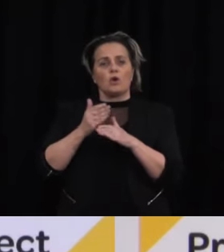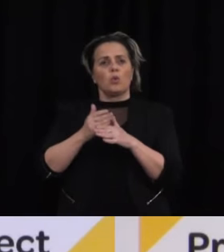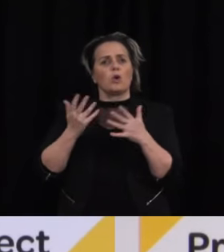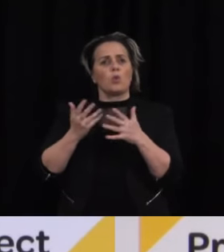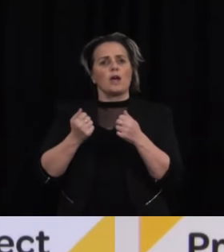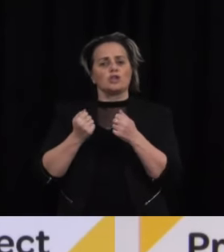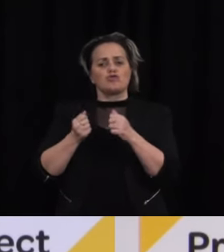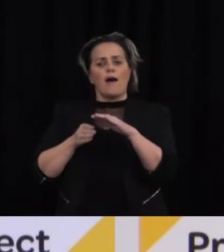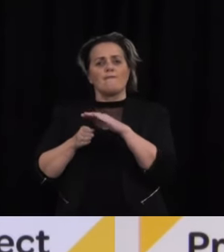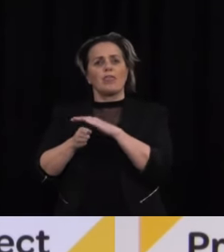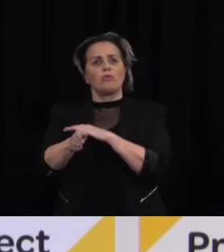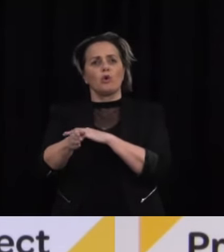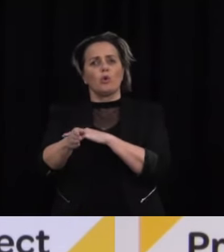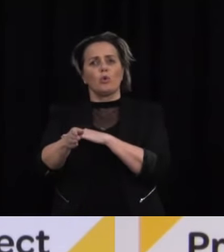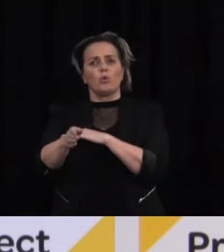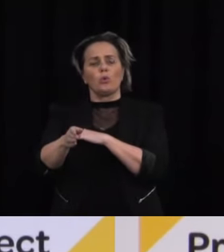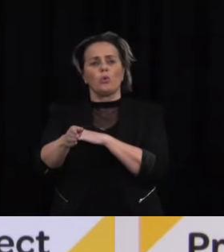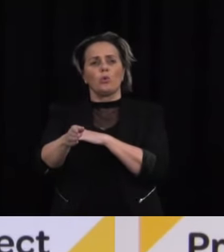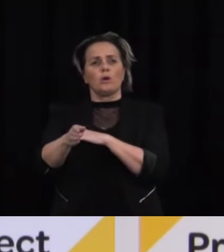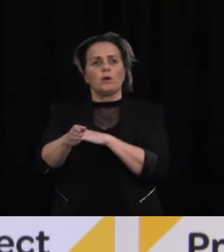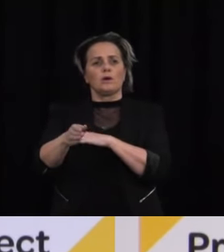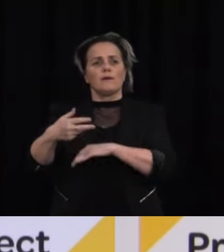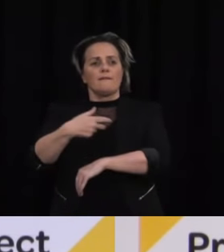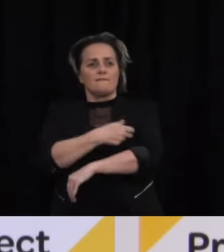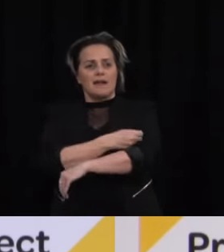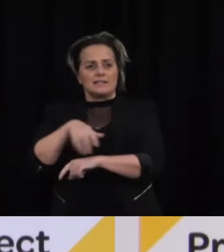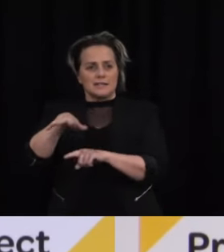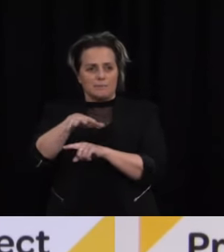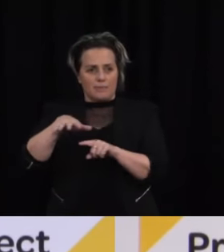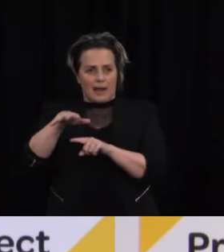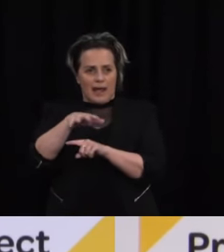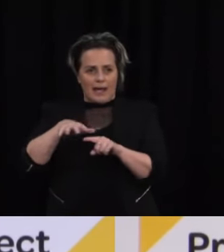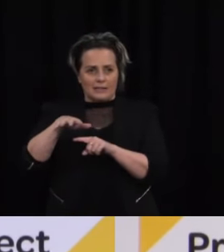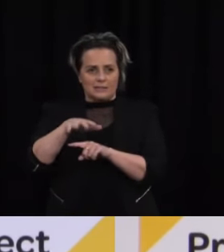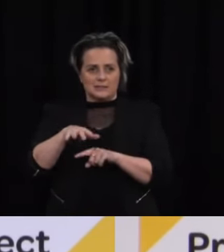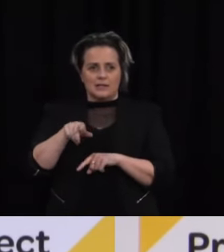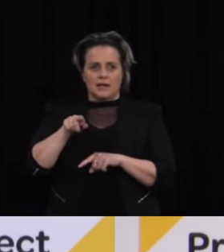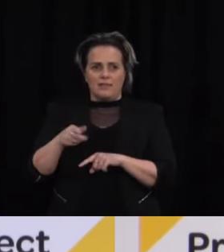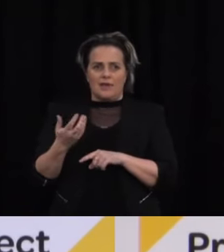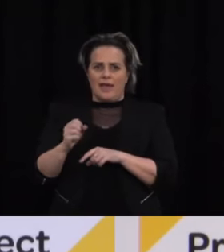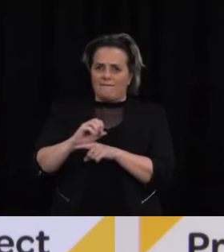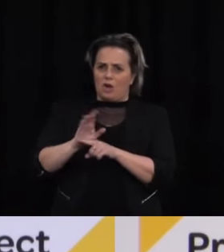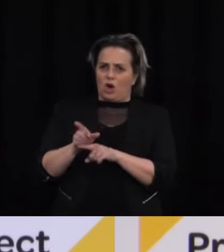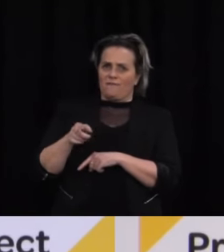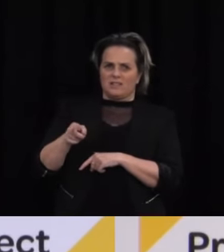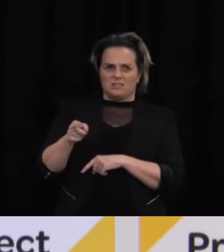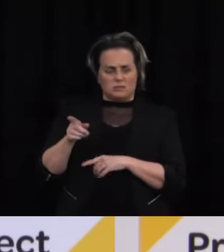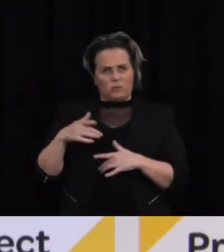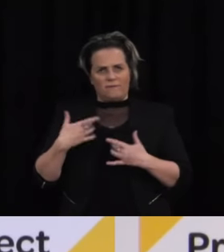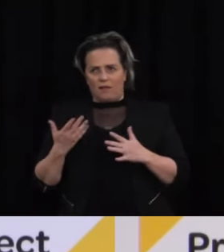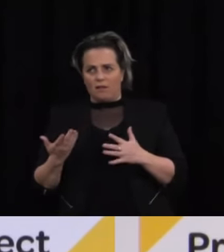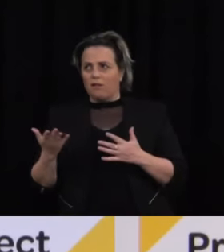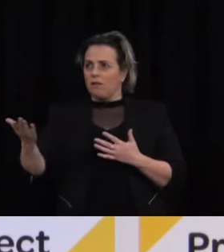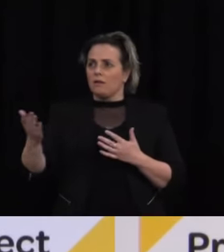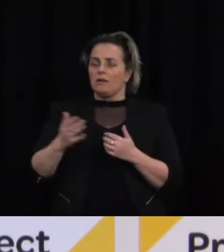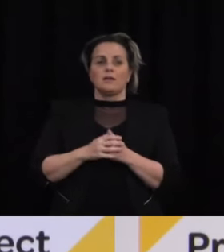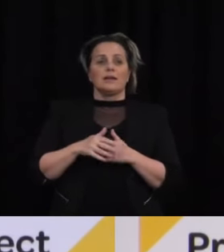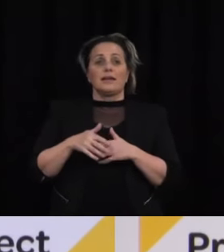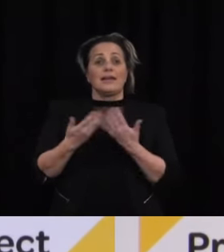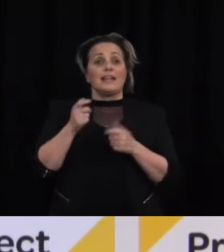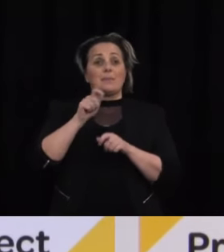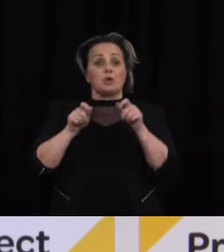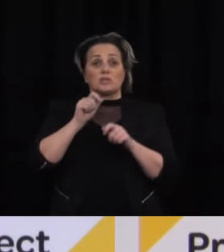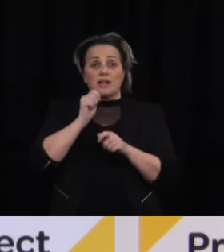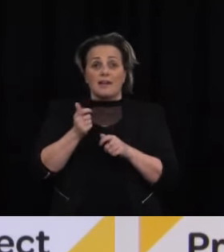after mixing and eating with other volunteers is there any thought to strict protocols on that? Look any person testing